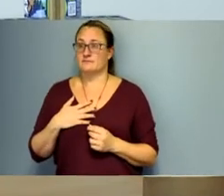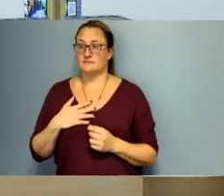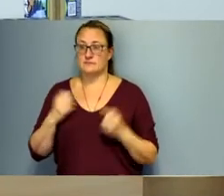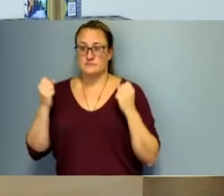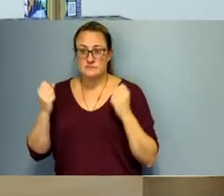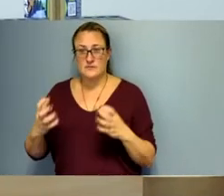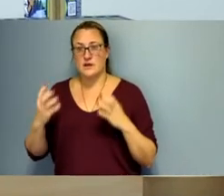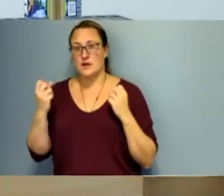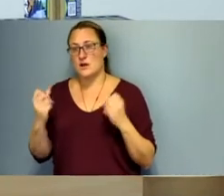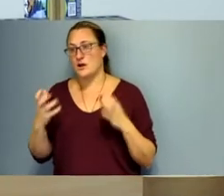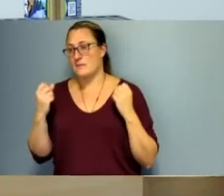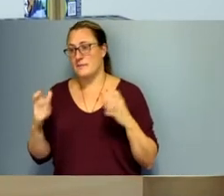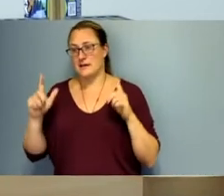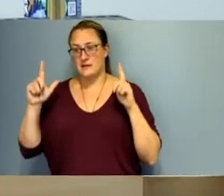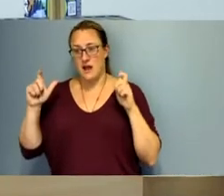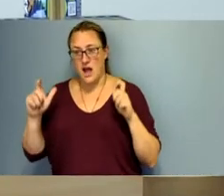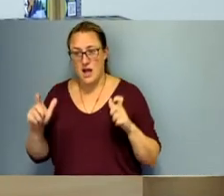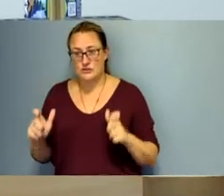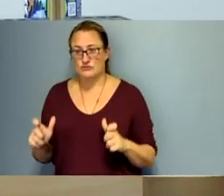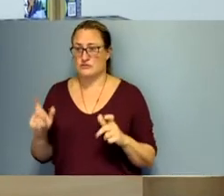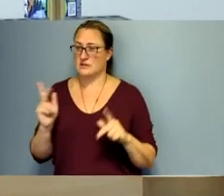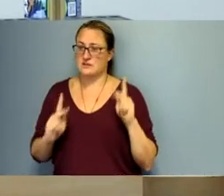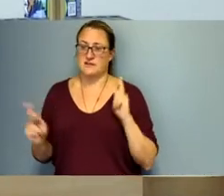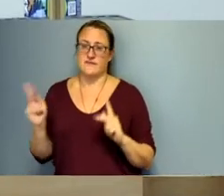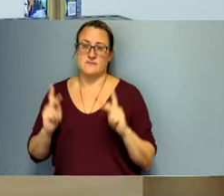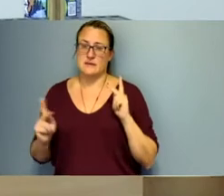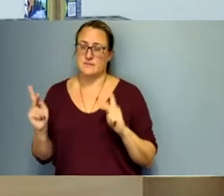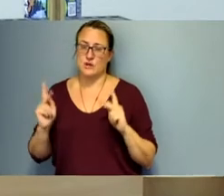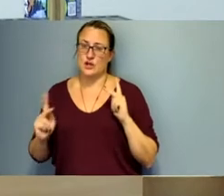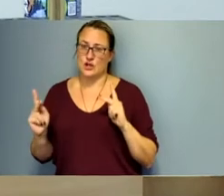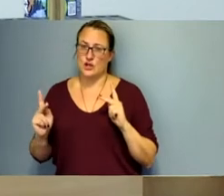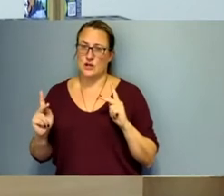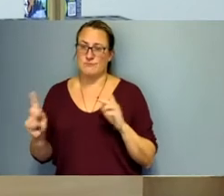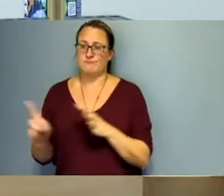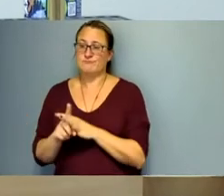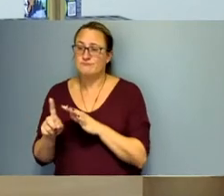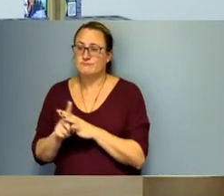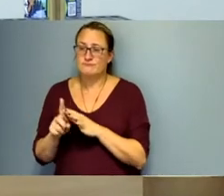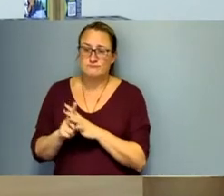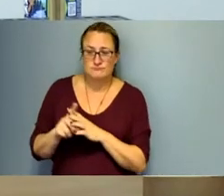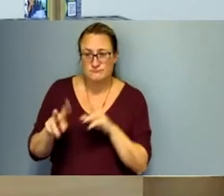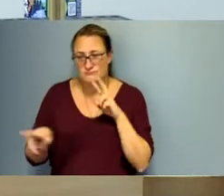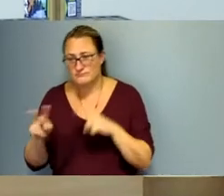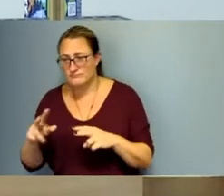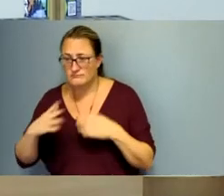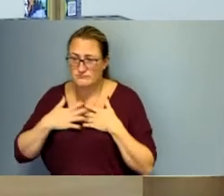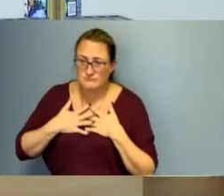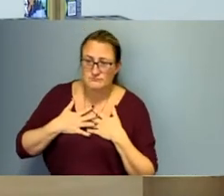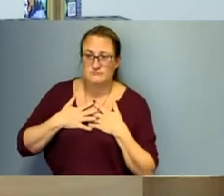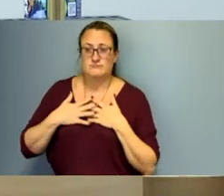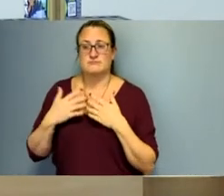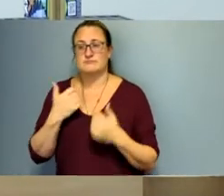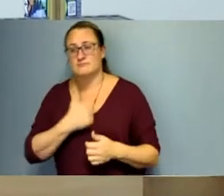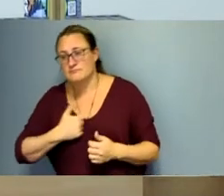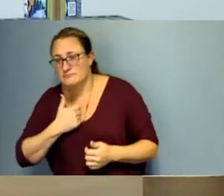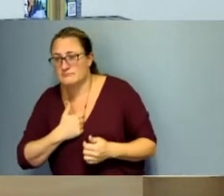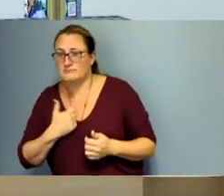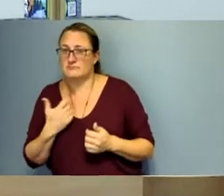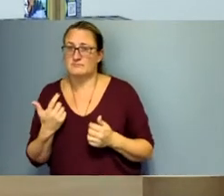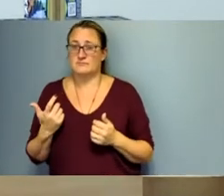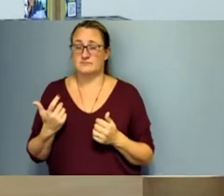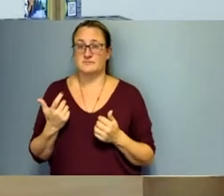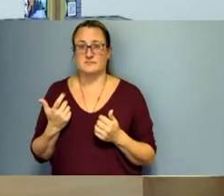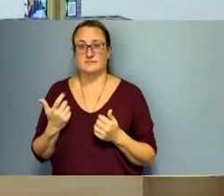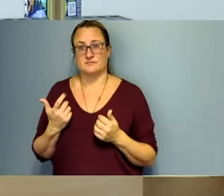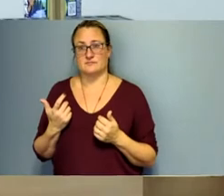hundreds of pound hundreds of people passed through and almost